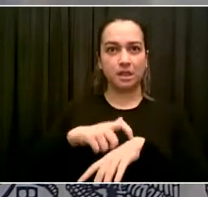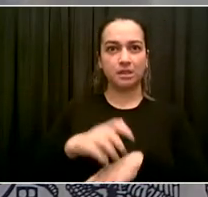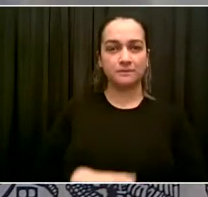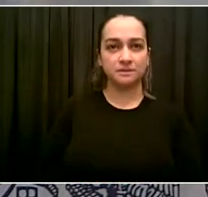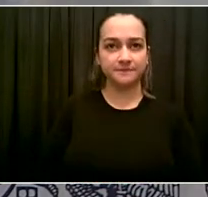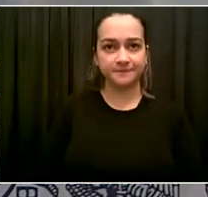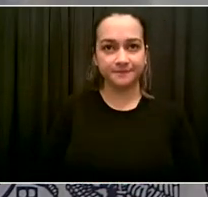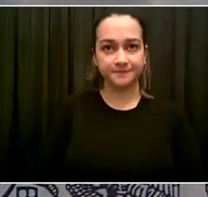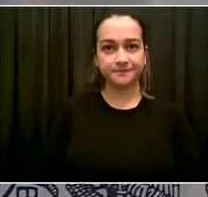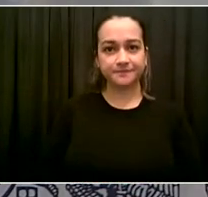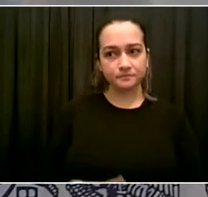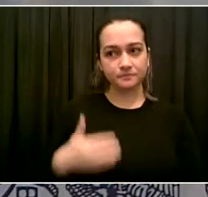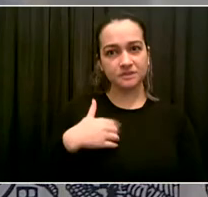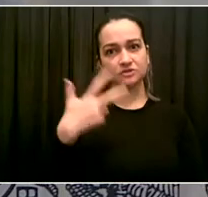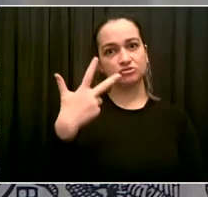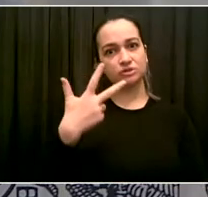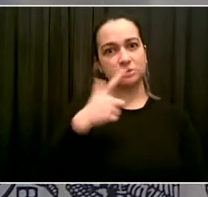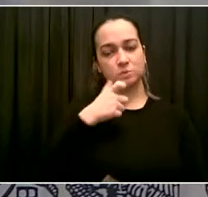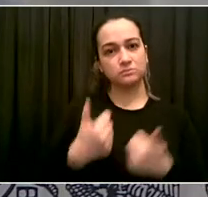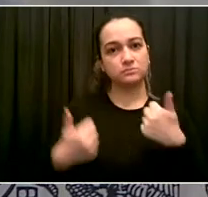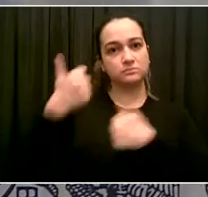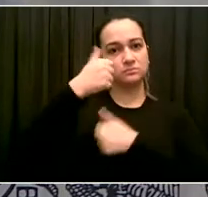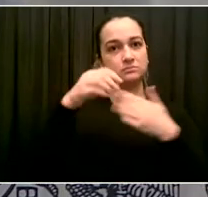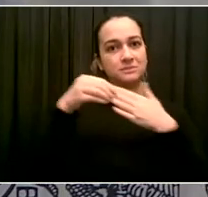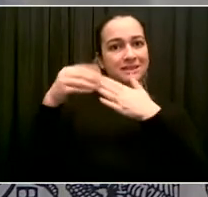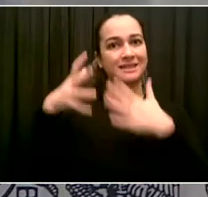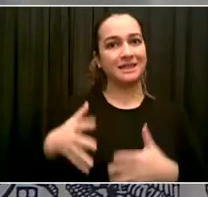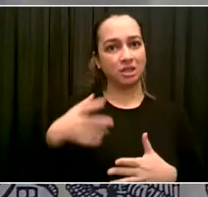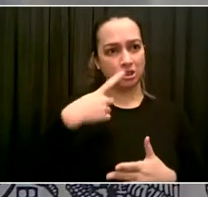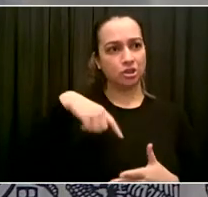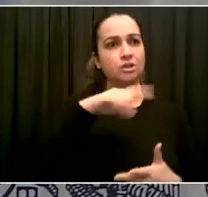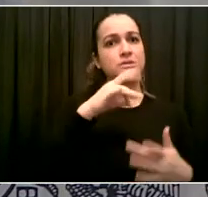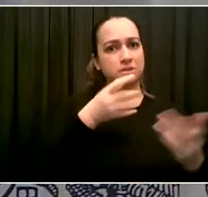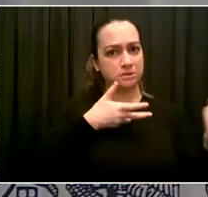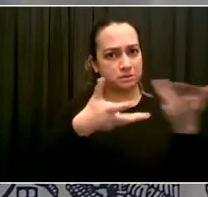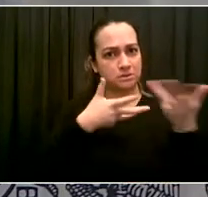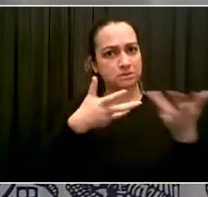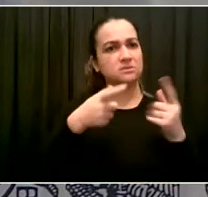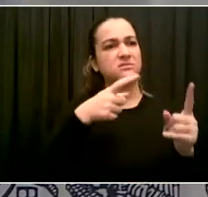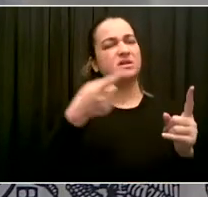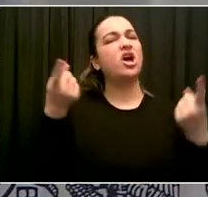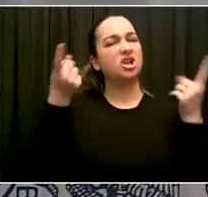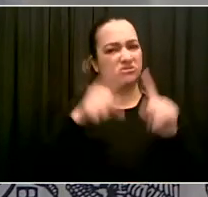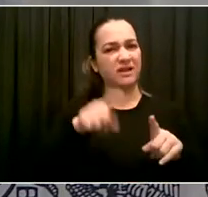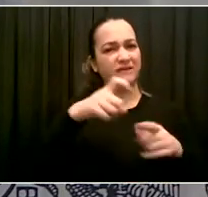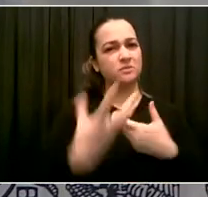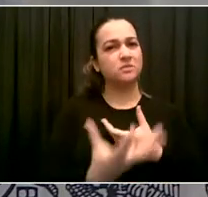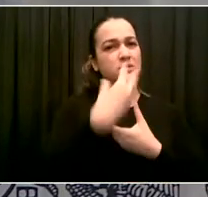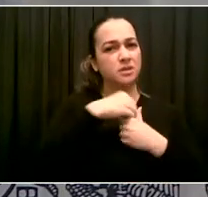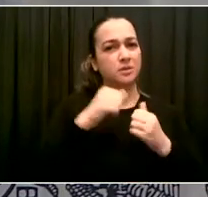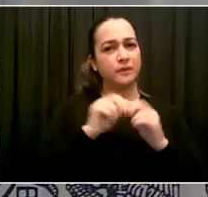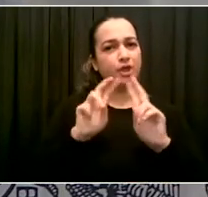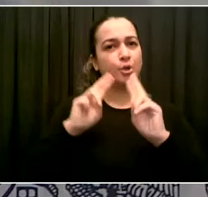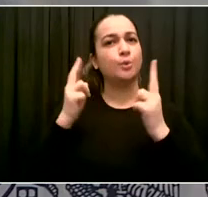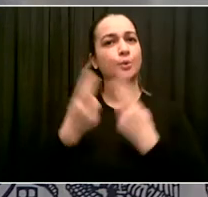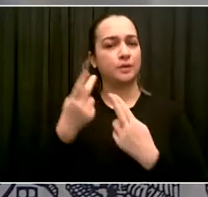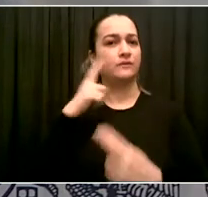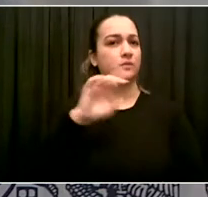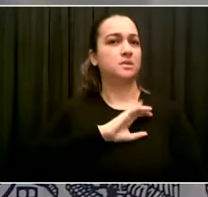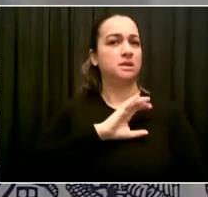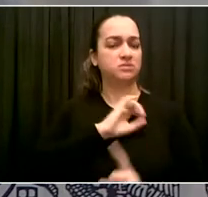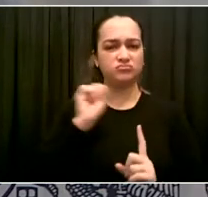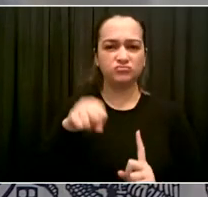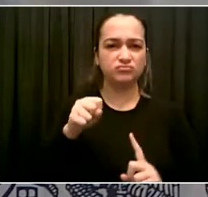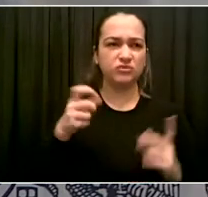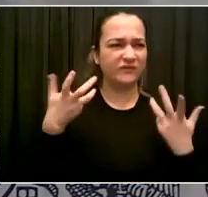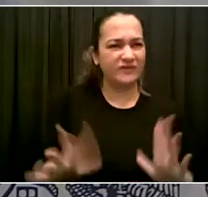important. They thought it was important to include unions. And Arva talked to me about specific conversations she had with union members and union leaders about their